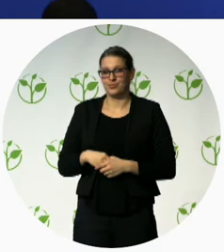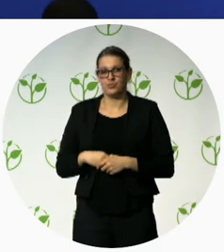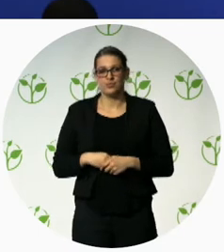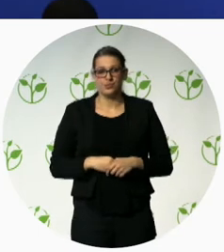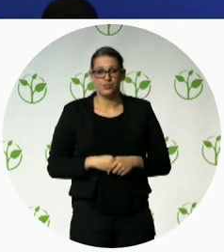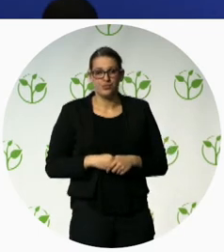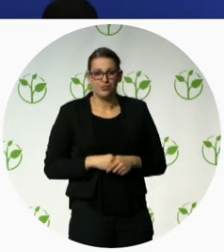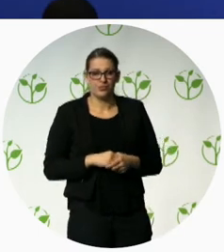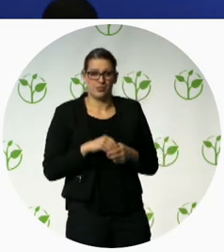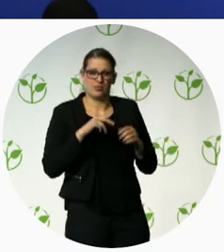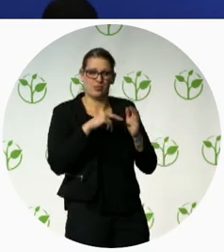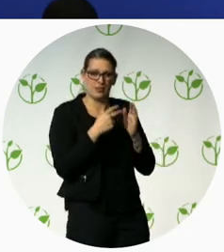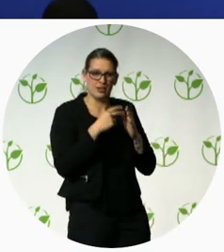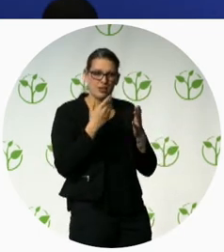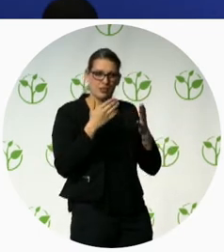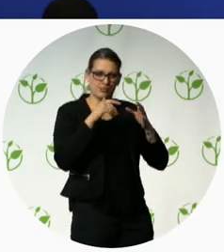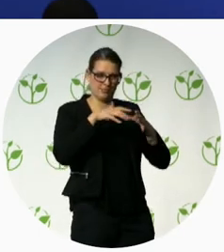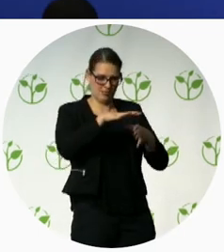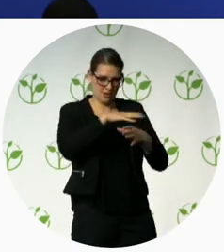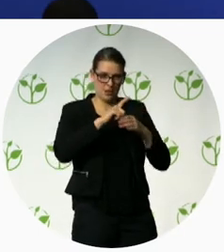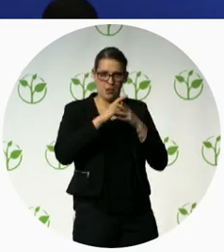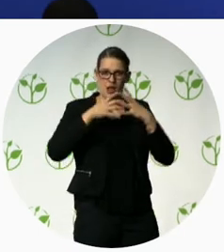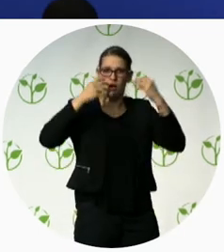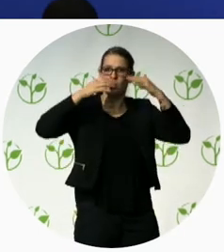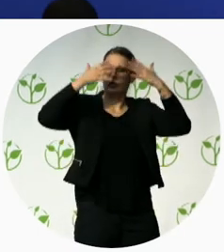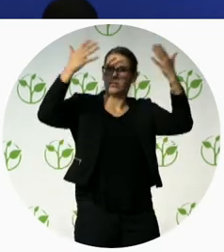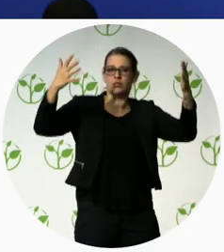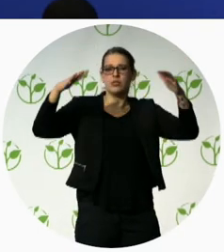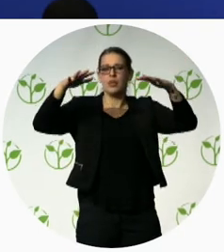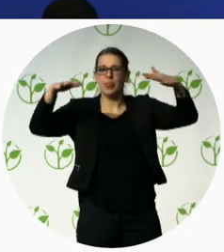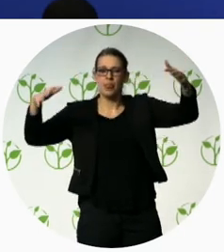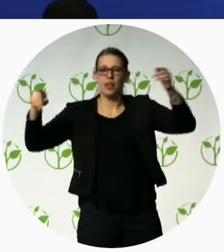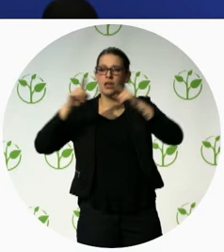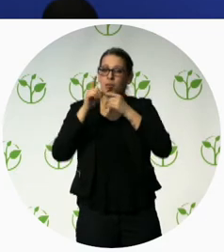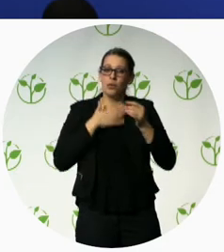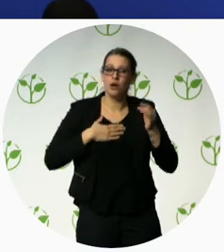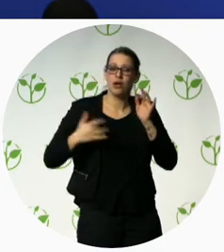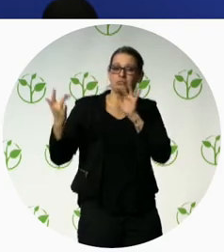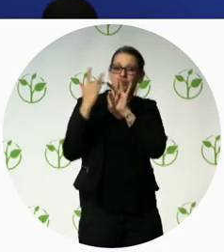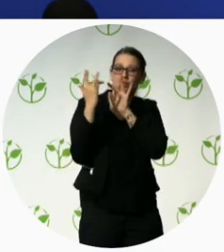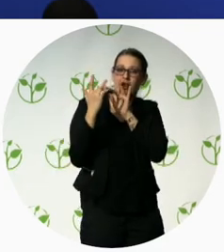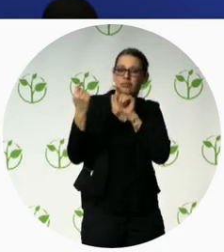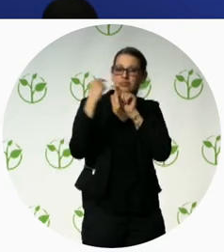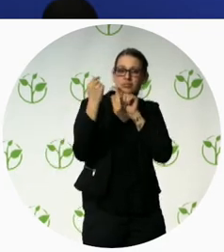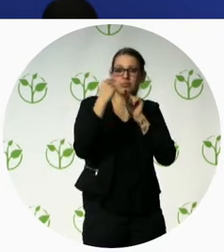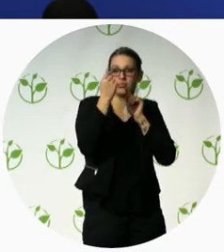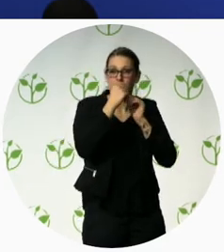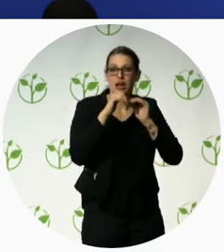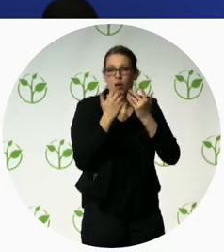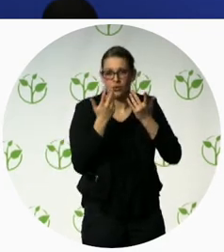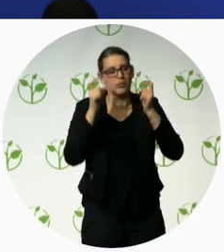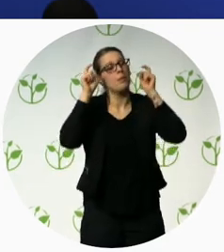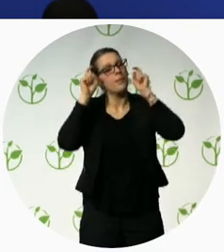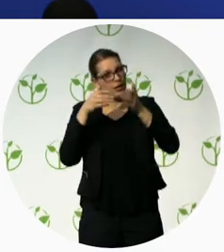that's social media or a call line, a hotline, something like that, really making sure that all aspects of that outreach are